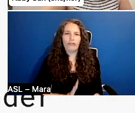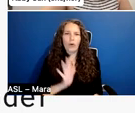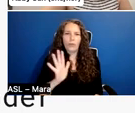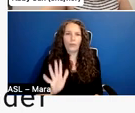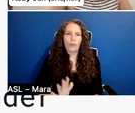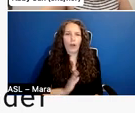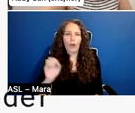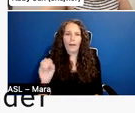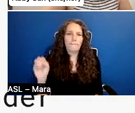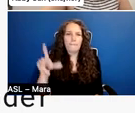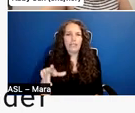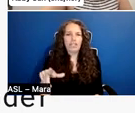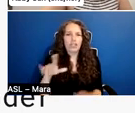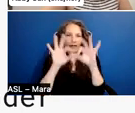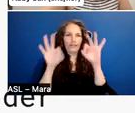and, um,